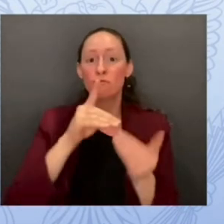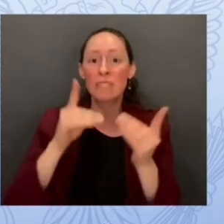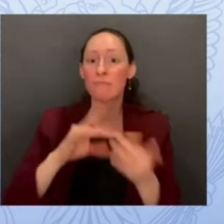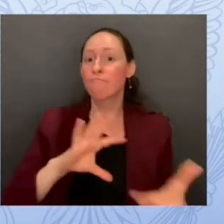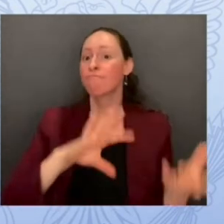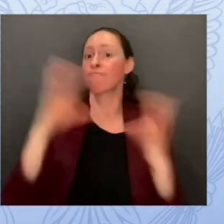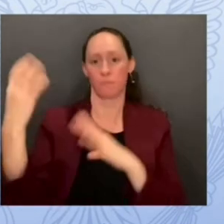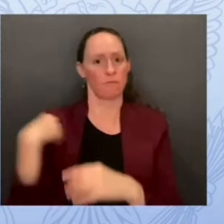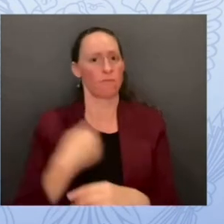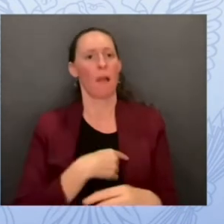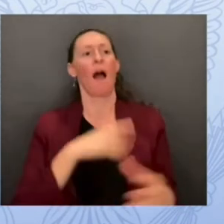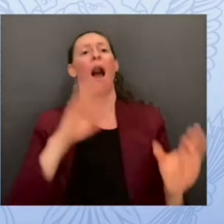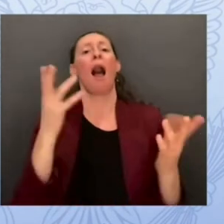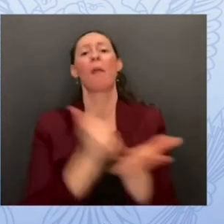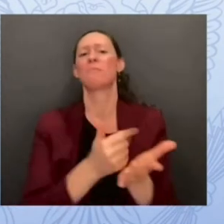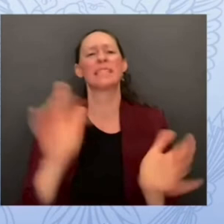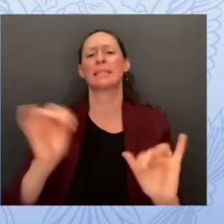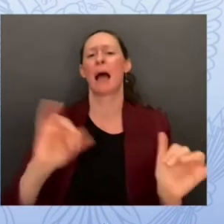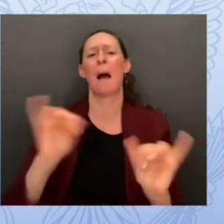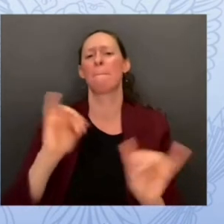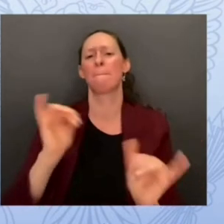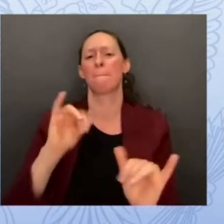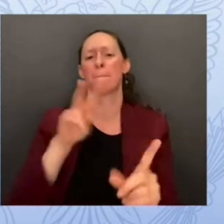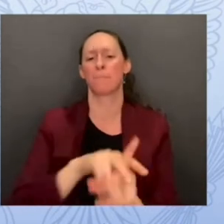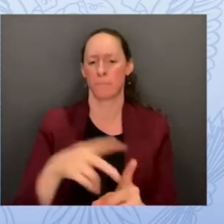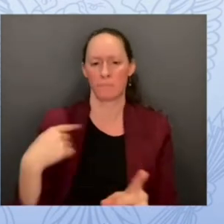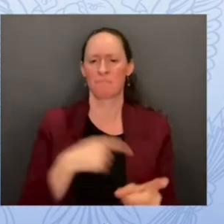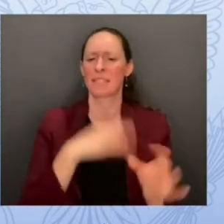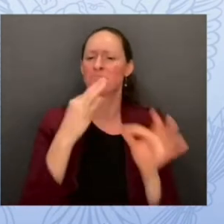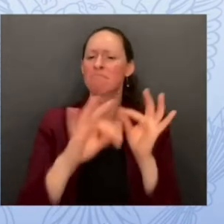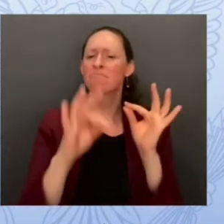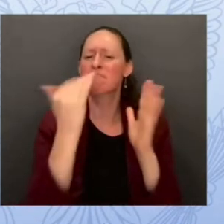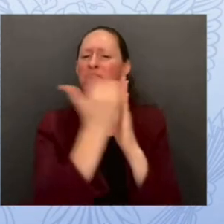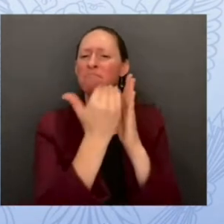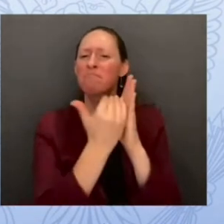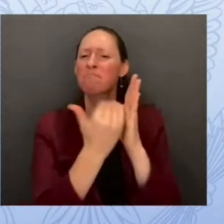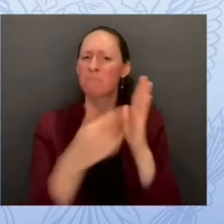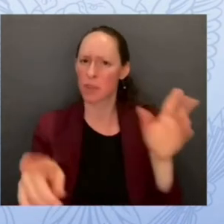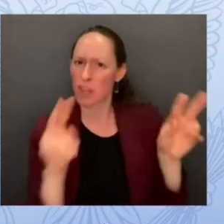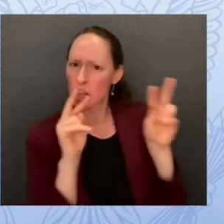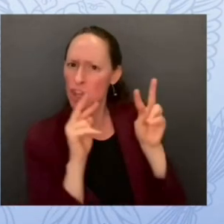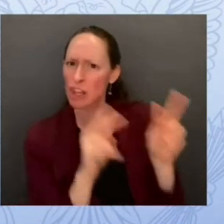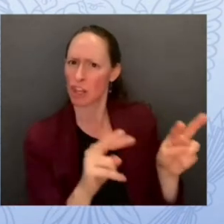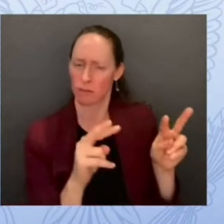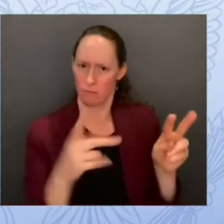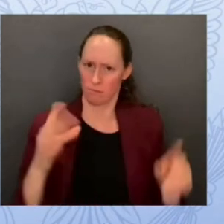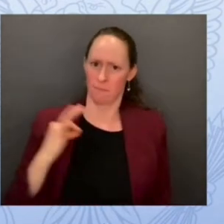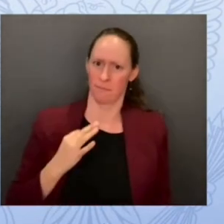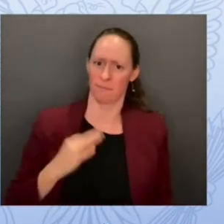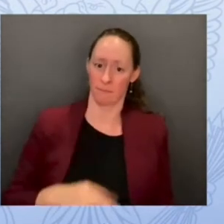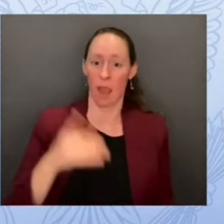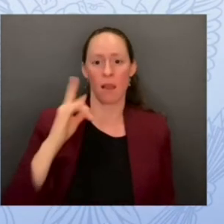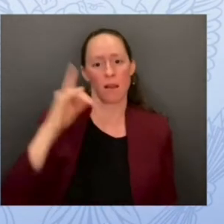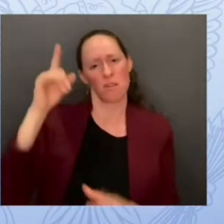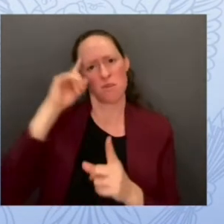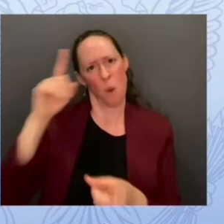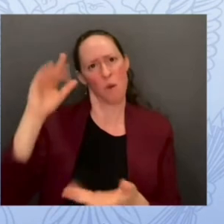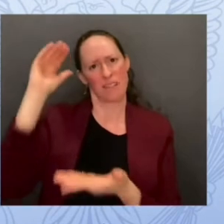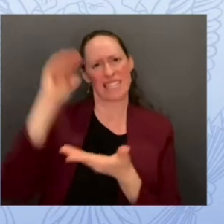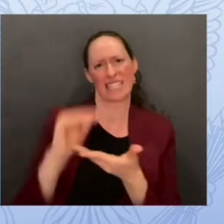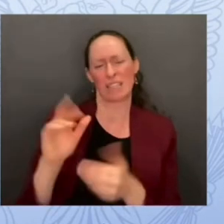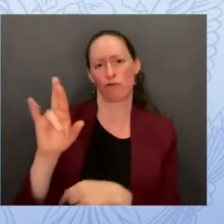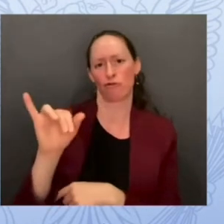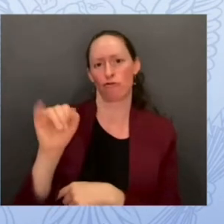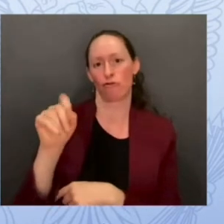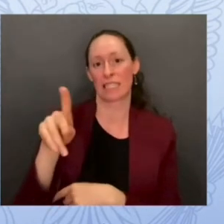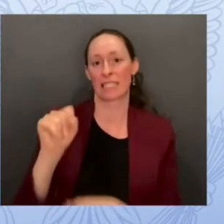simple steps that can be taken to help drive down risk of course my favorite is enabling multi-factor authentication but